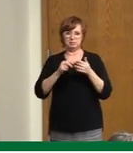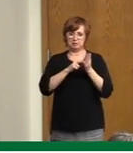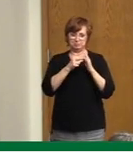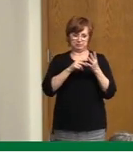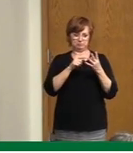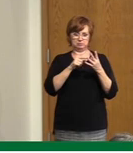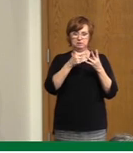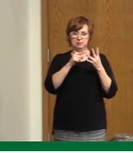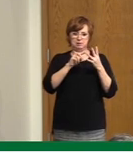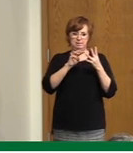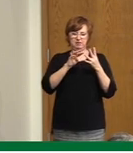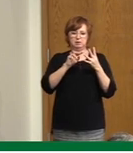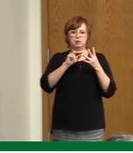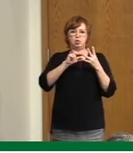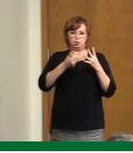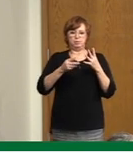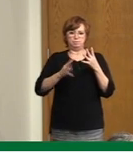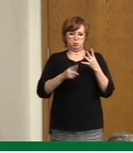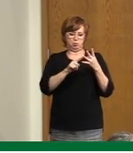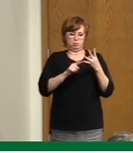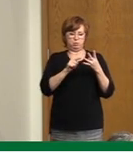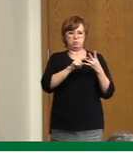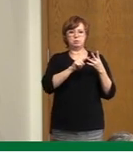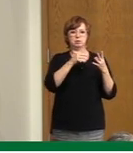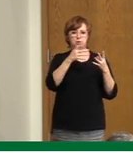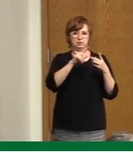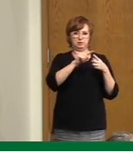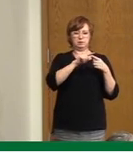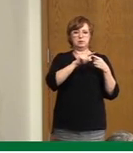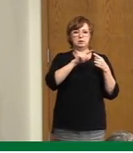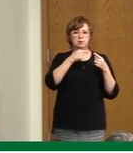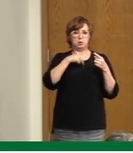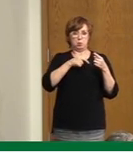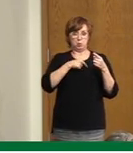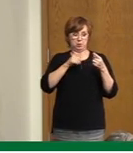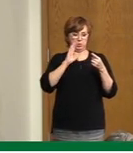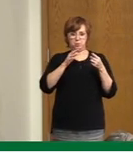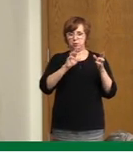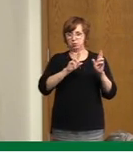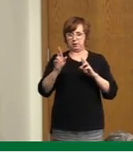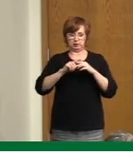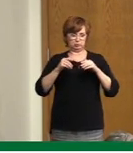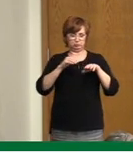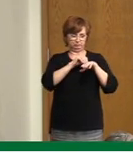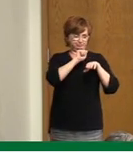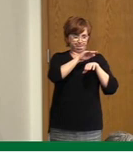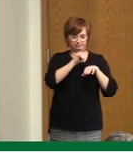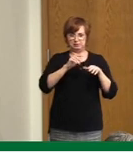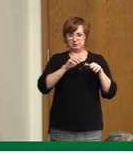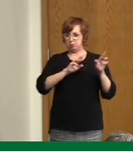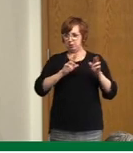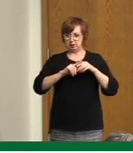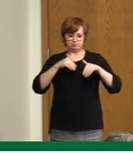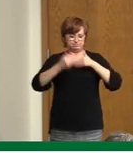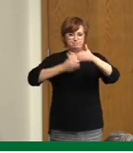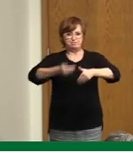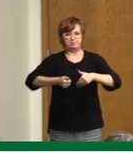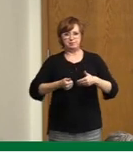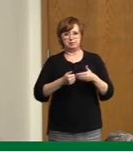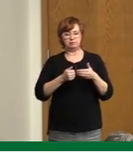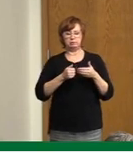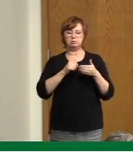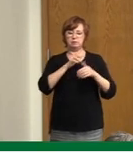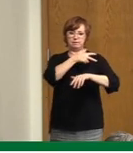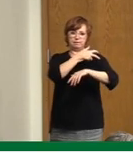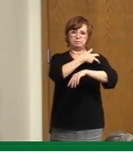receiving the shipments and we will also be ready to go. This is how we get back to